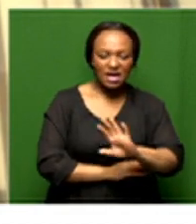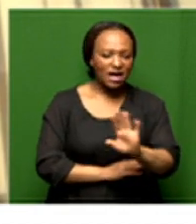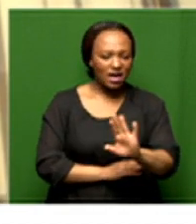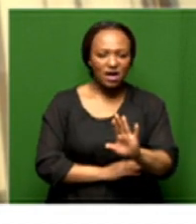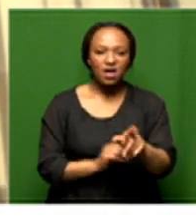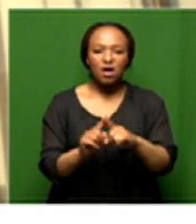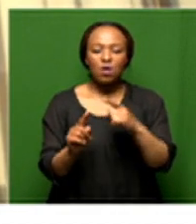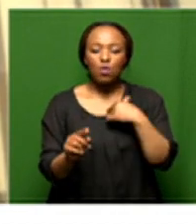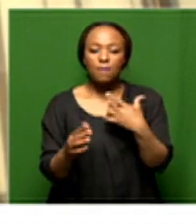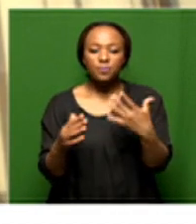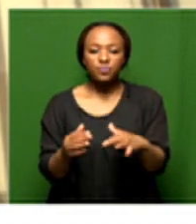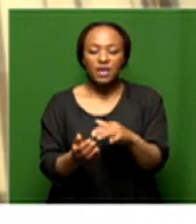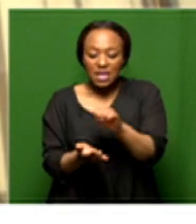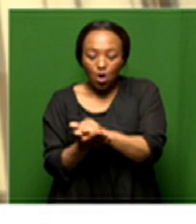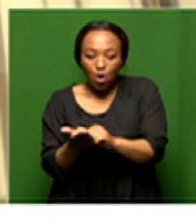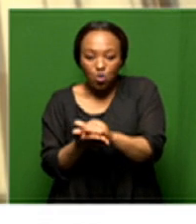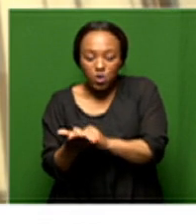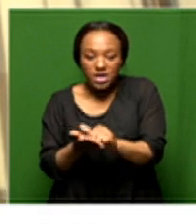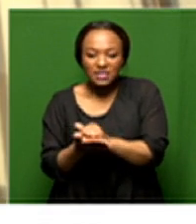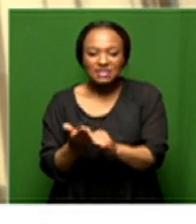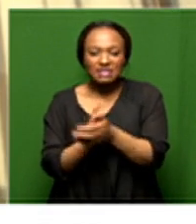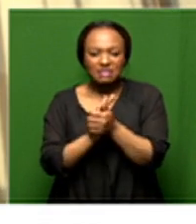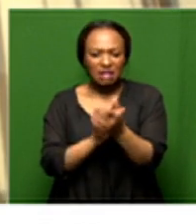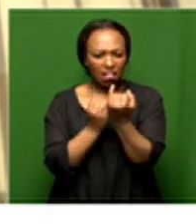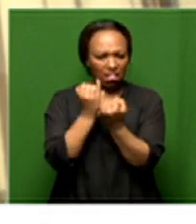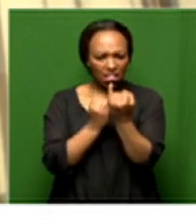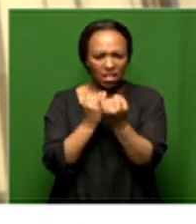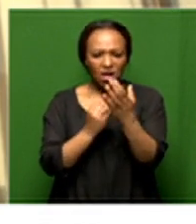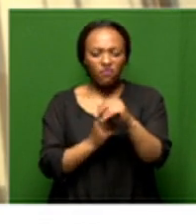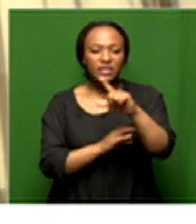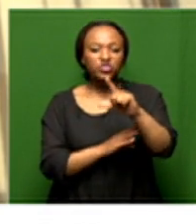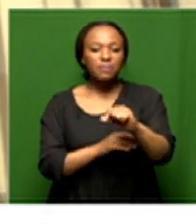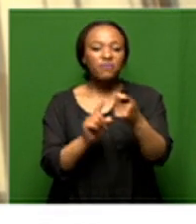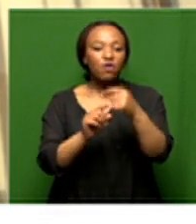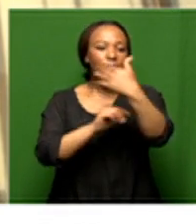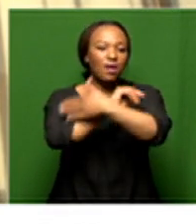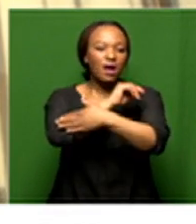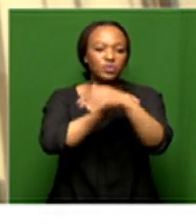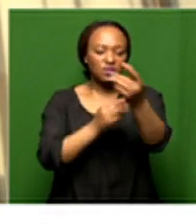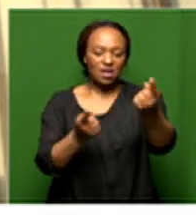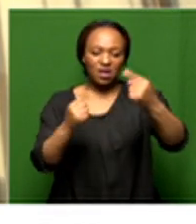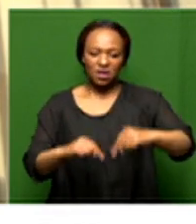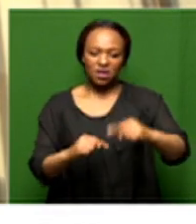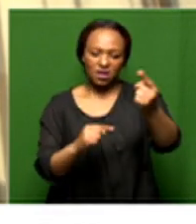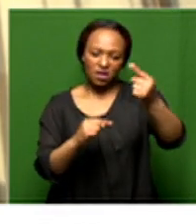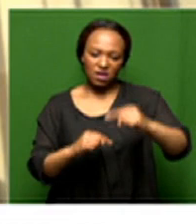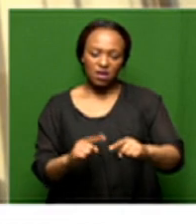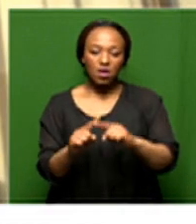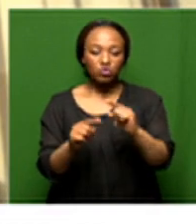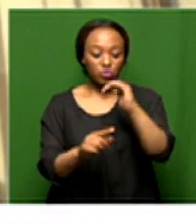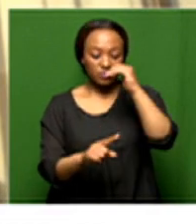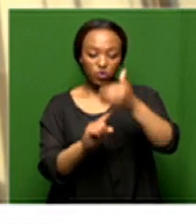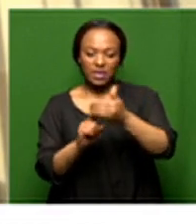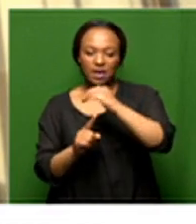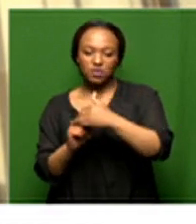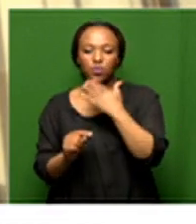the concrete sector the steel sector is facing competition of cheap imports that are coming into the country so you need to protect this